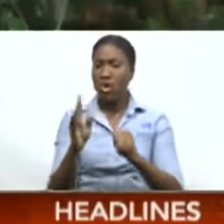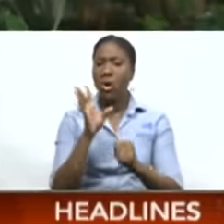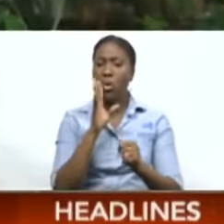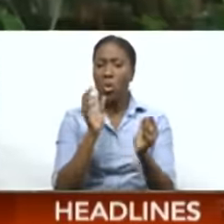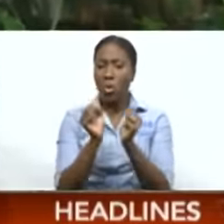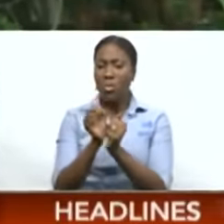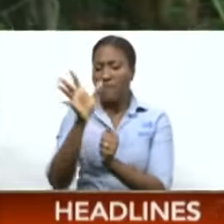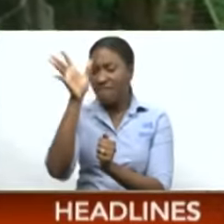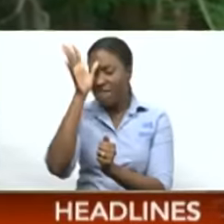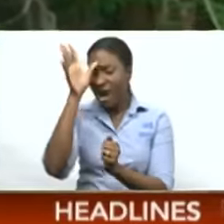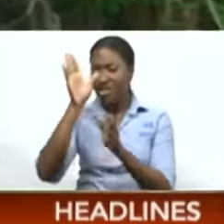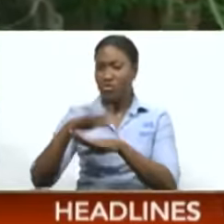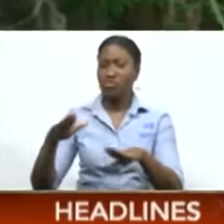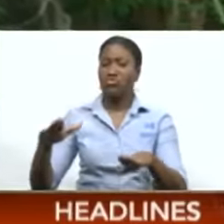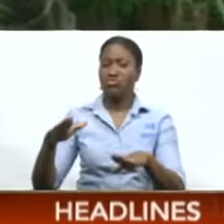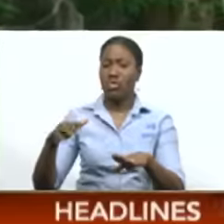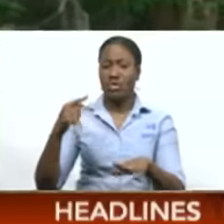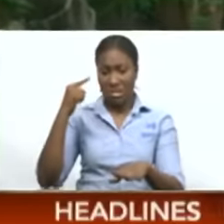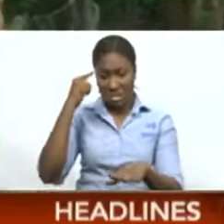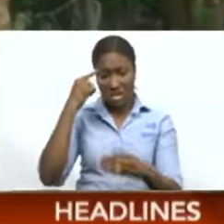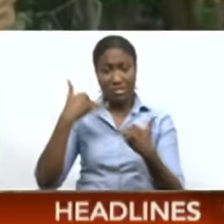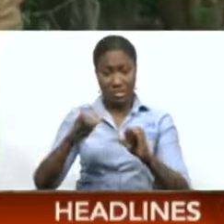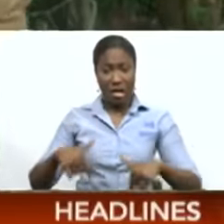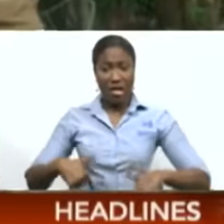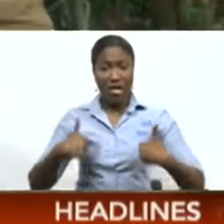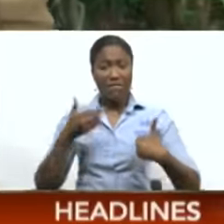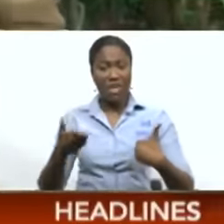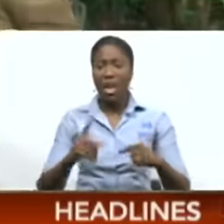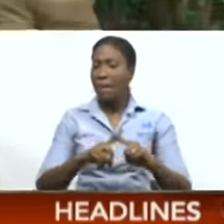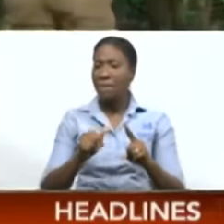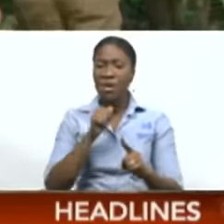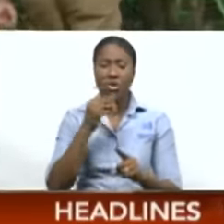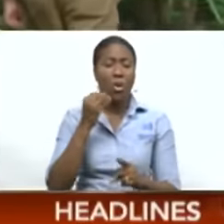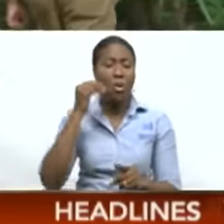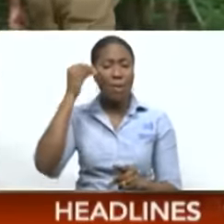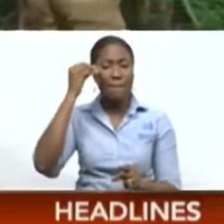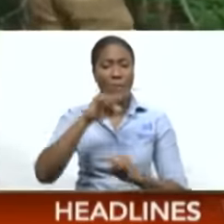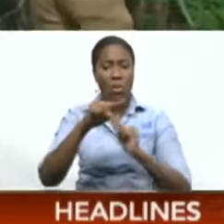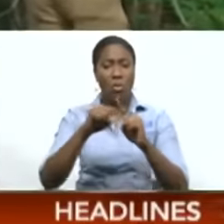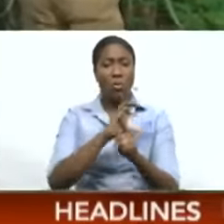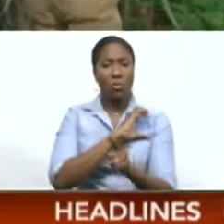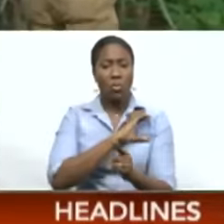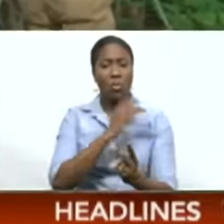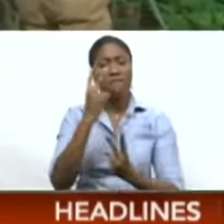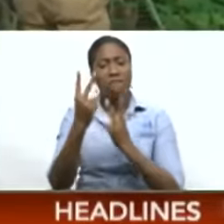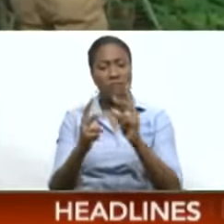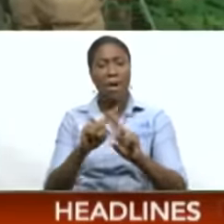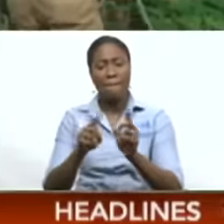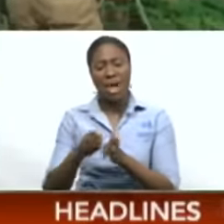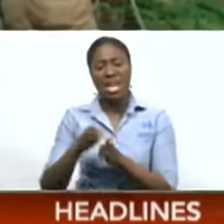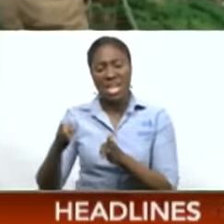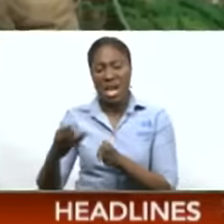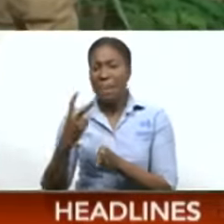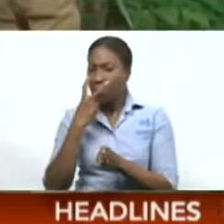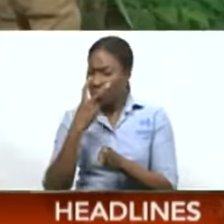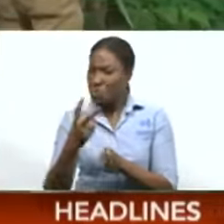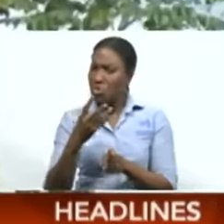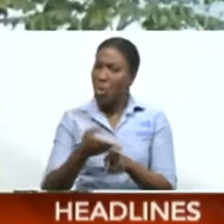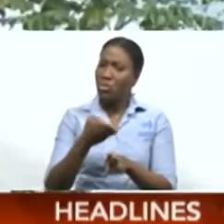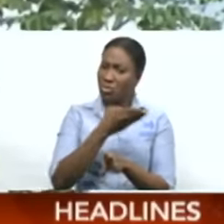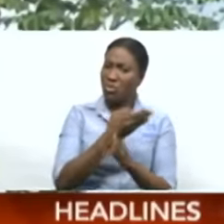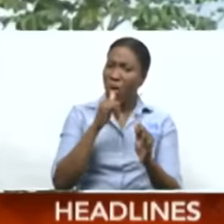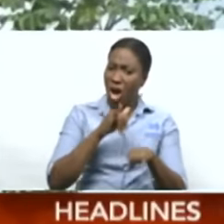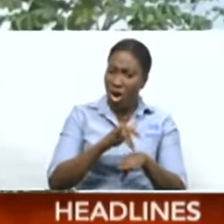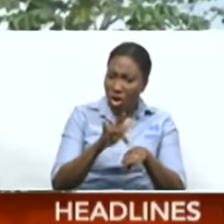the children, who is still believed to be living there. He was not at home when the officers visited, but neighbors reported seeing him in the area earlier that morning.